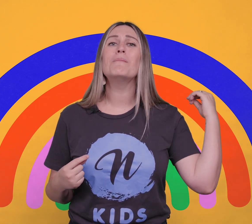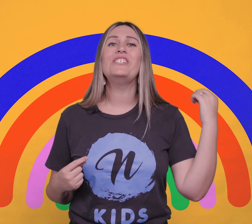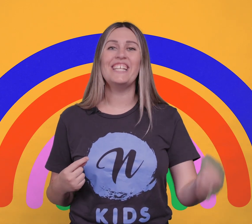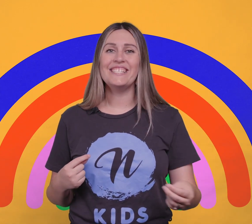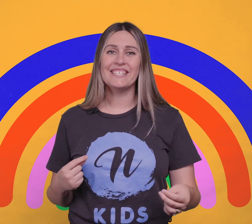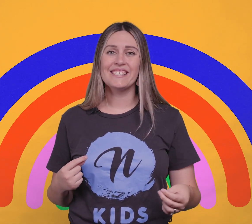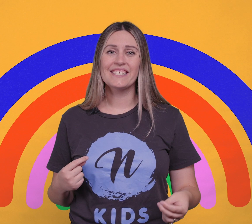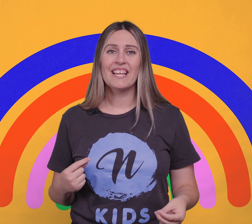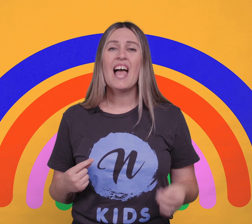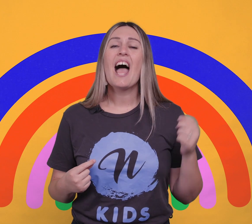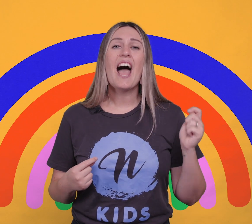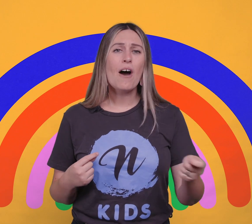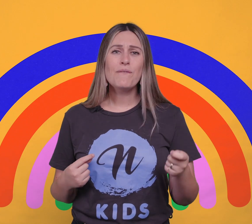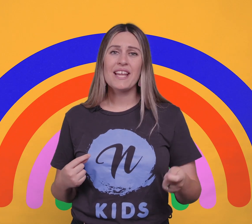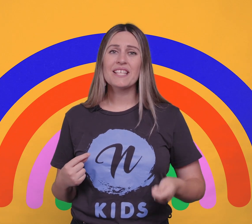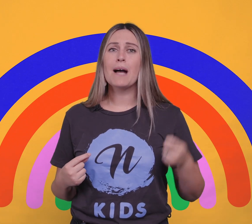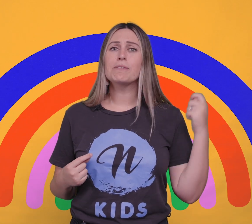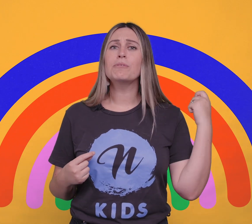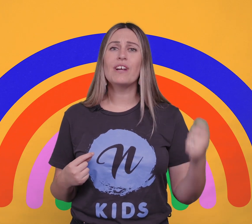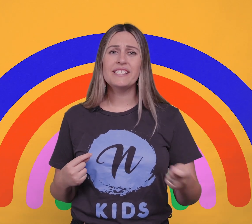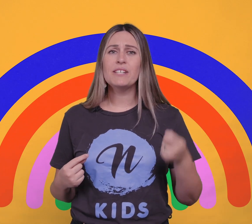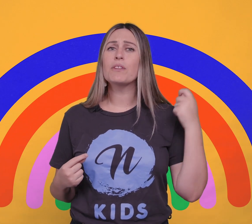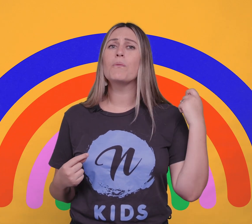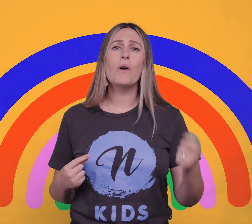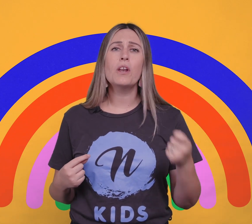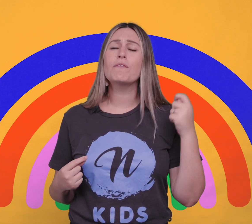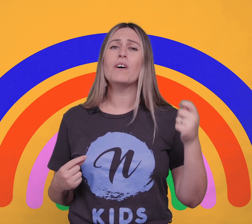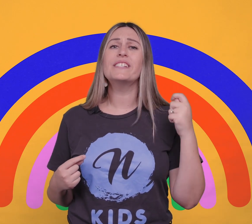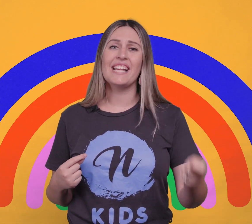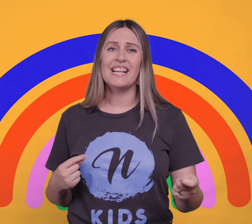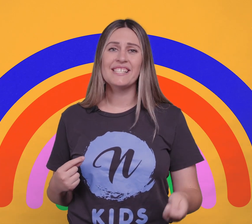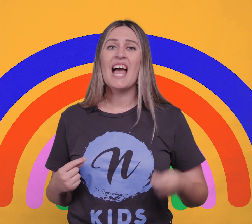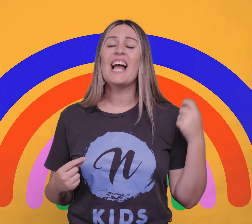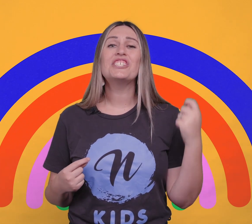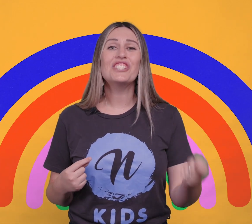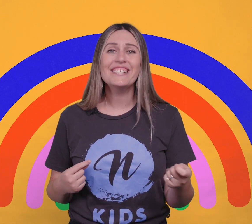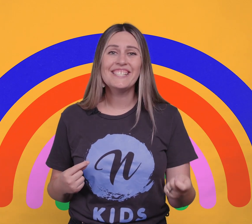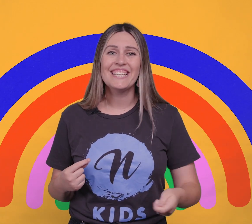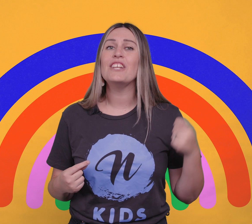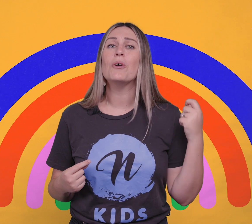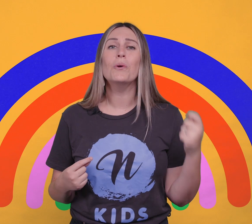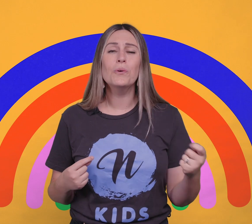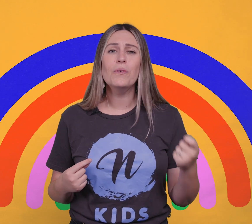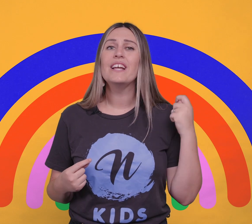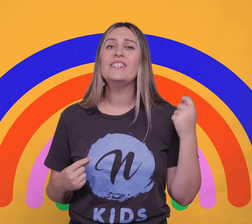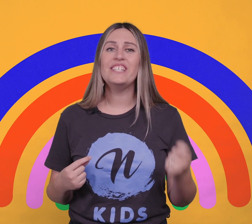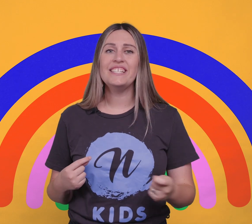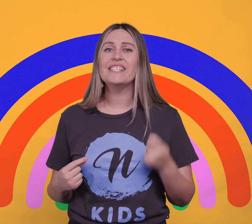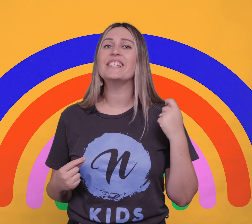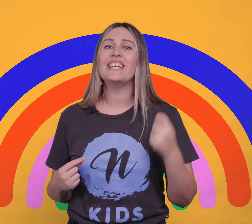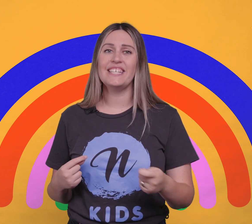from Jesus. Our faith comes from trusting what the Word of God says and trusting in who